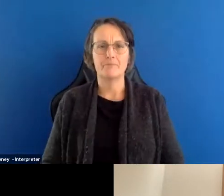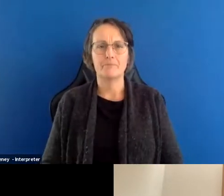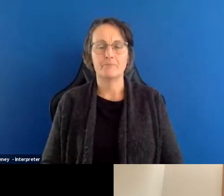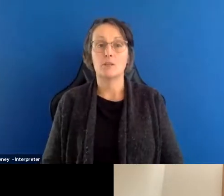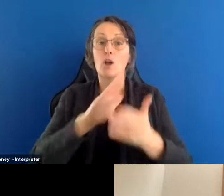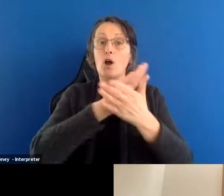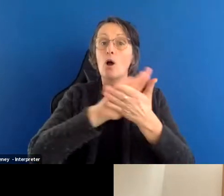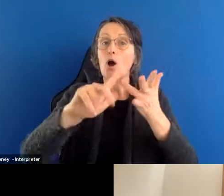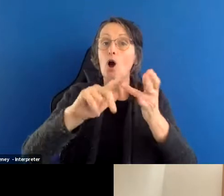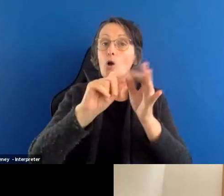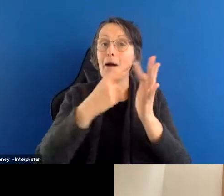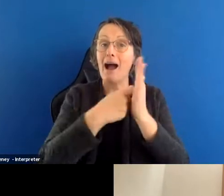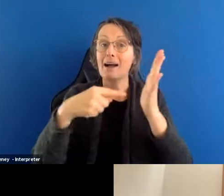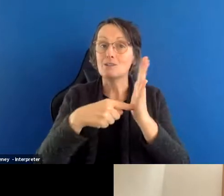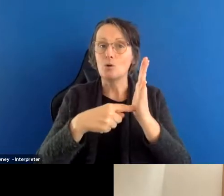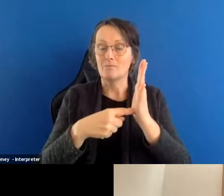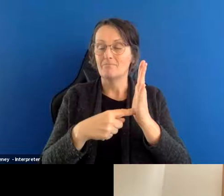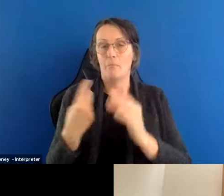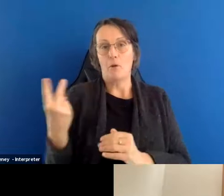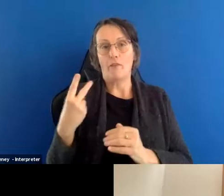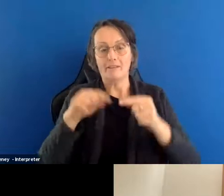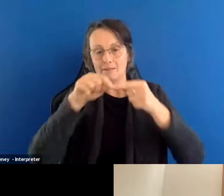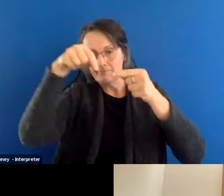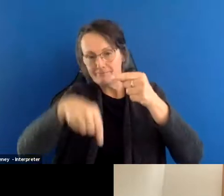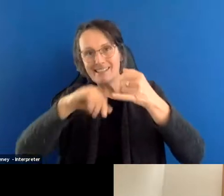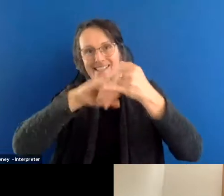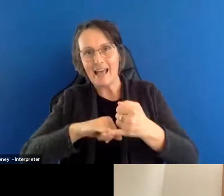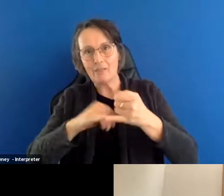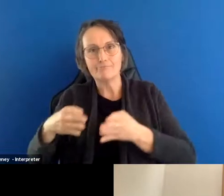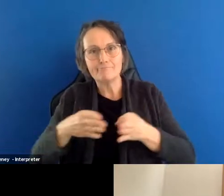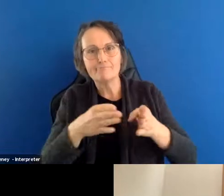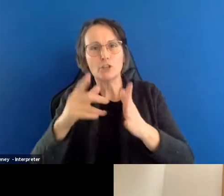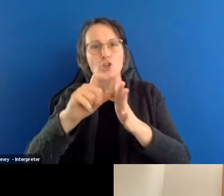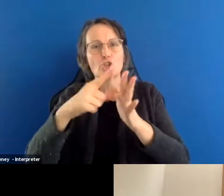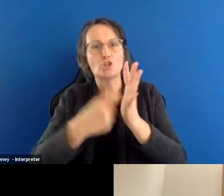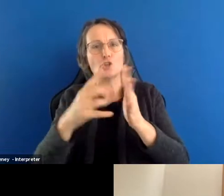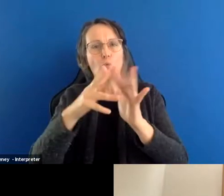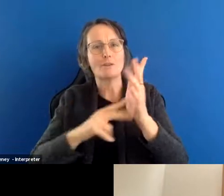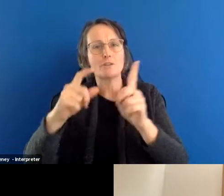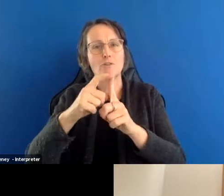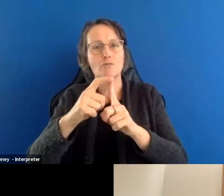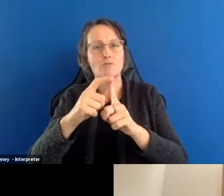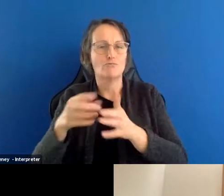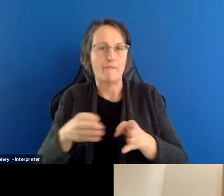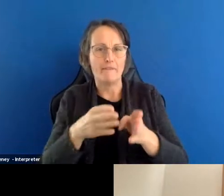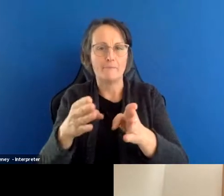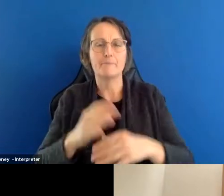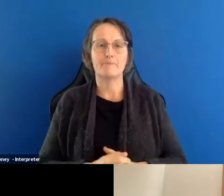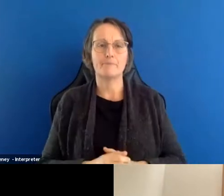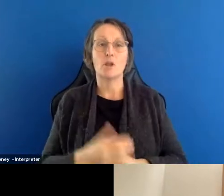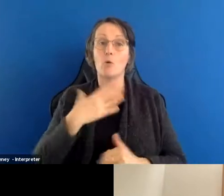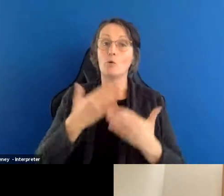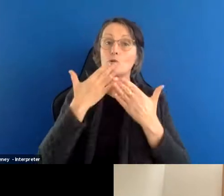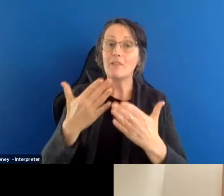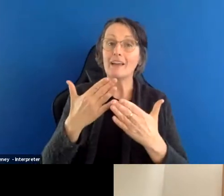on the banks of the Tintamili Minanya, the Dewant River. I would like to thank Regional Arts for